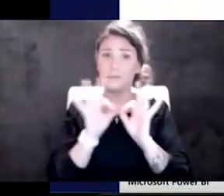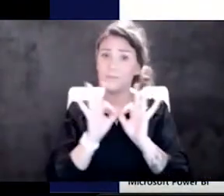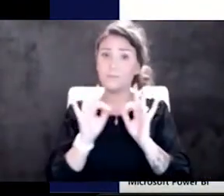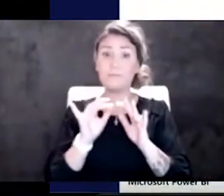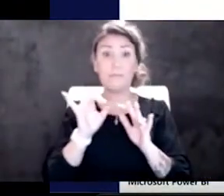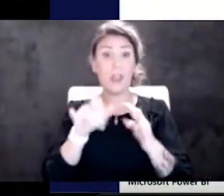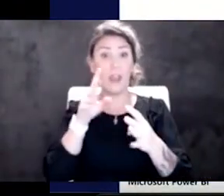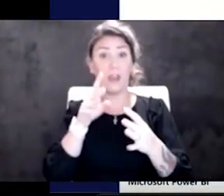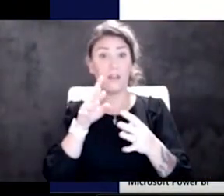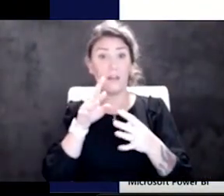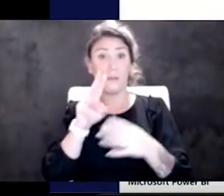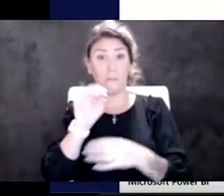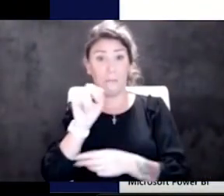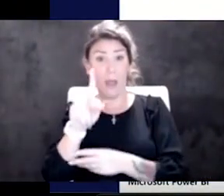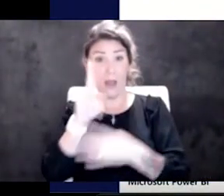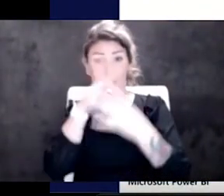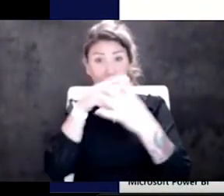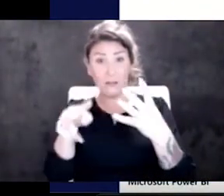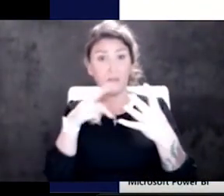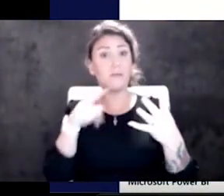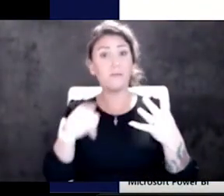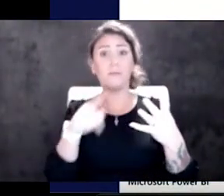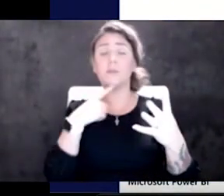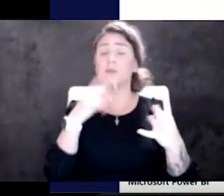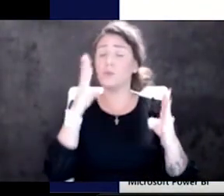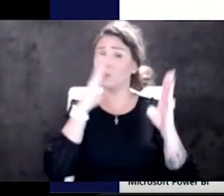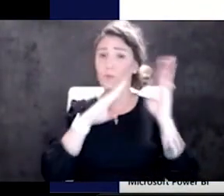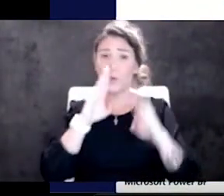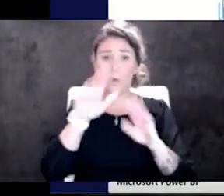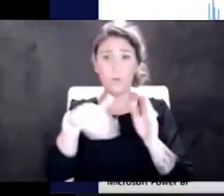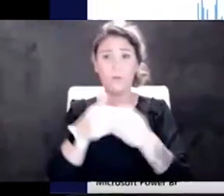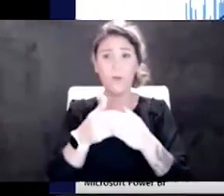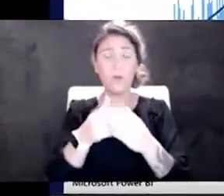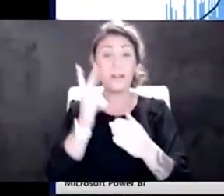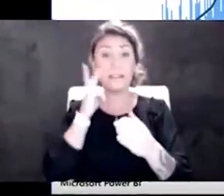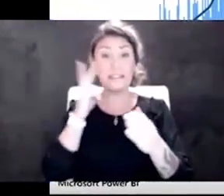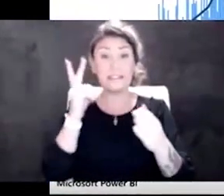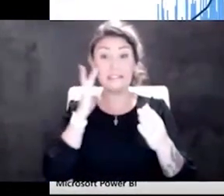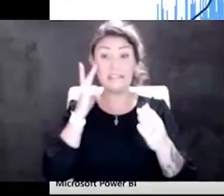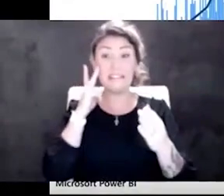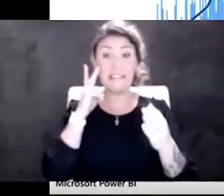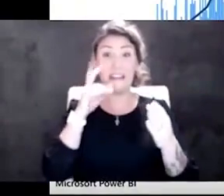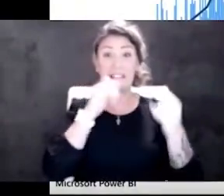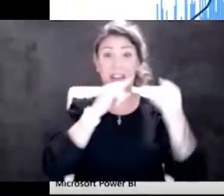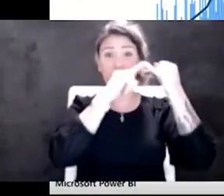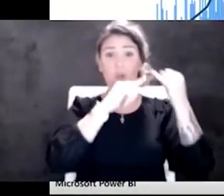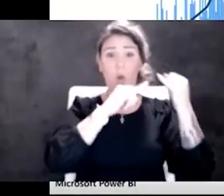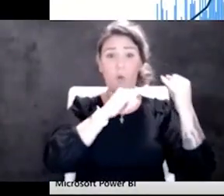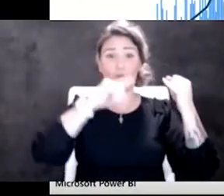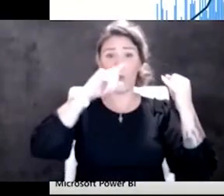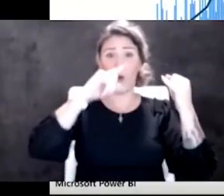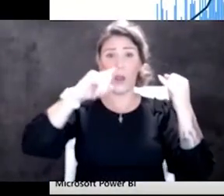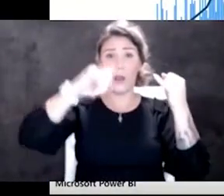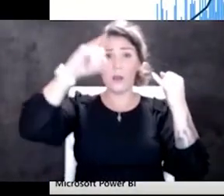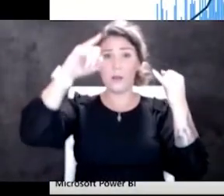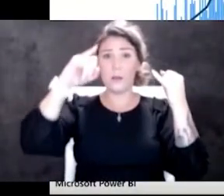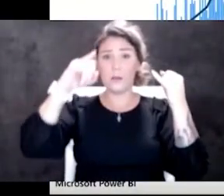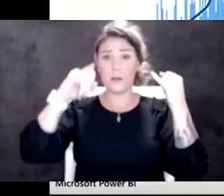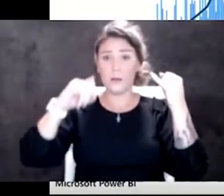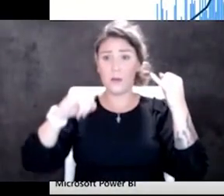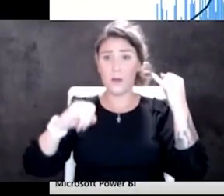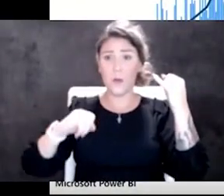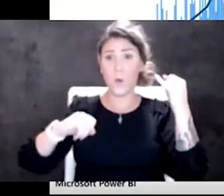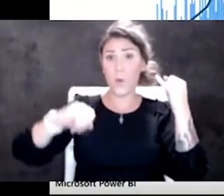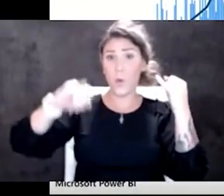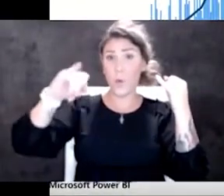worry us all. Look at the rise in that curve, and look at where we are. Look how steep that